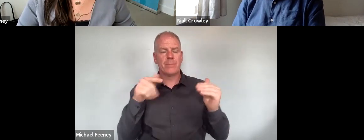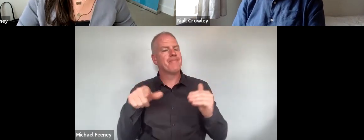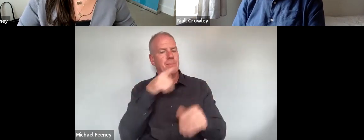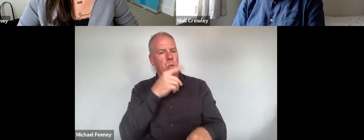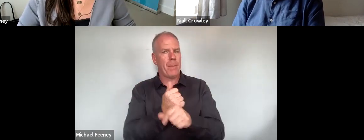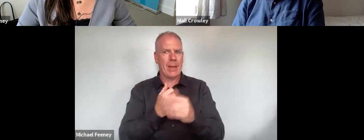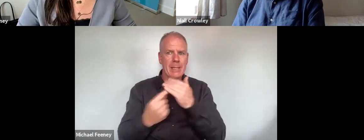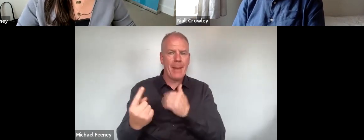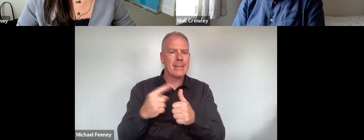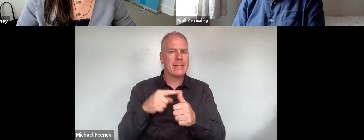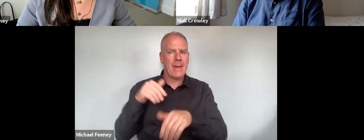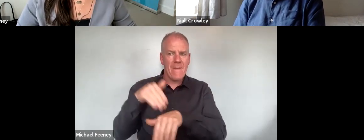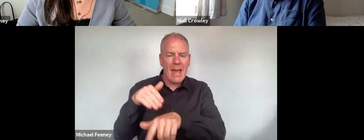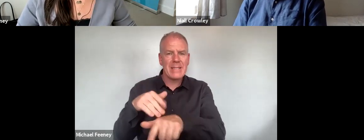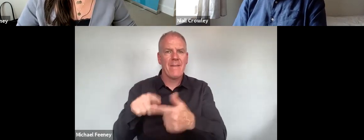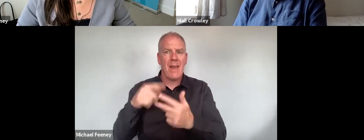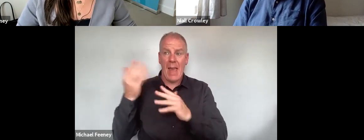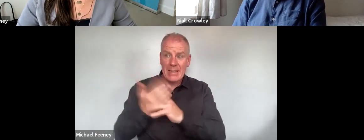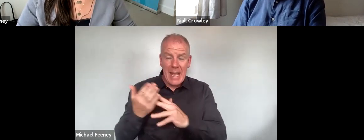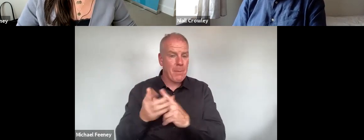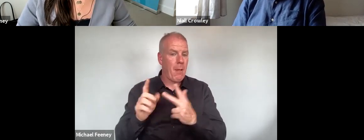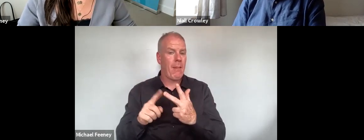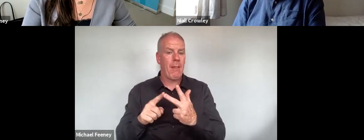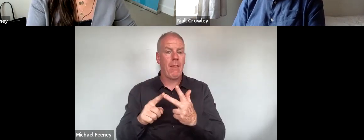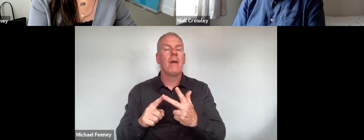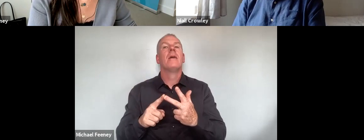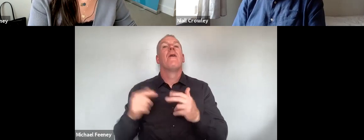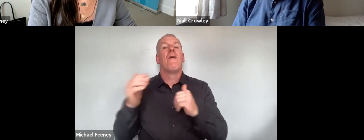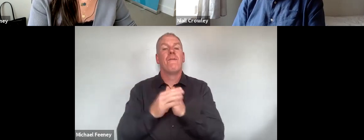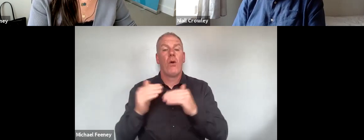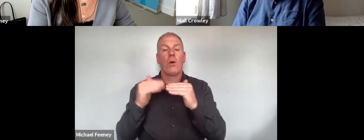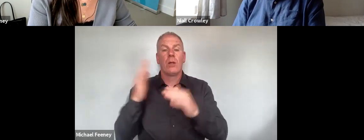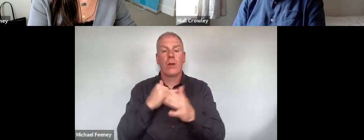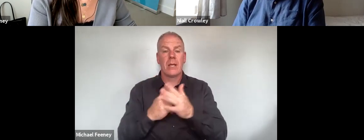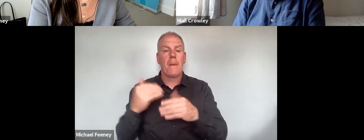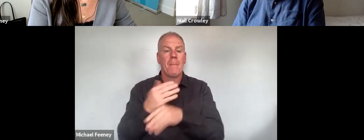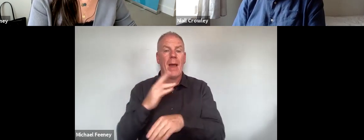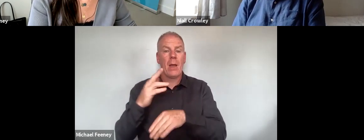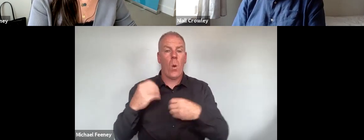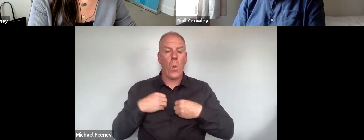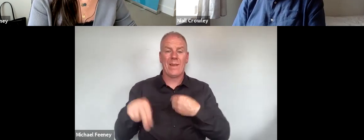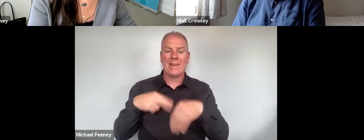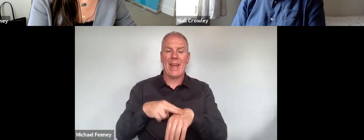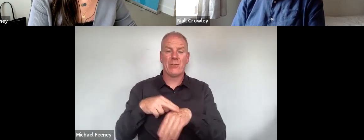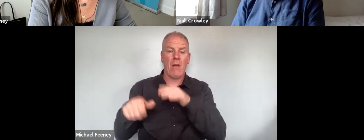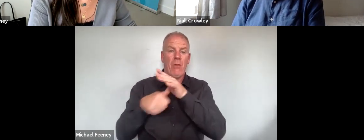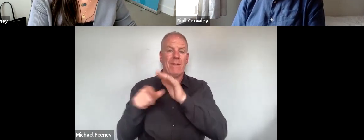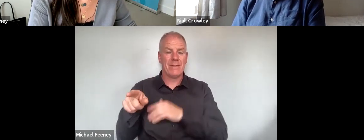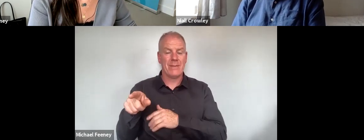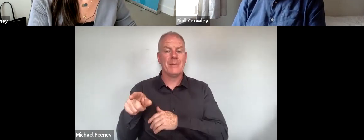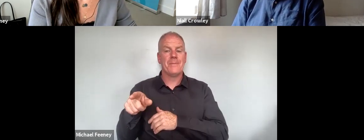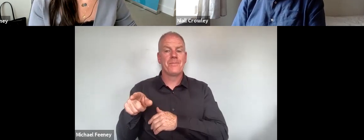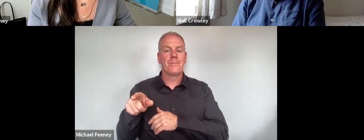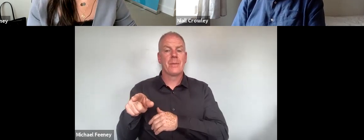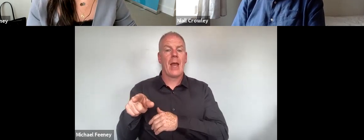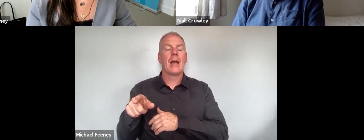independence, effectiveness, and accessibility created for equality bodies by the national authorities, and by the conditions